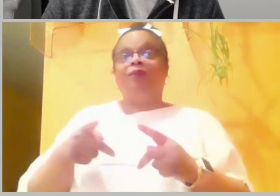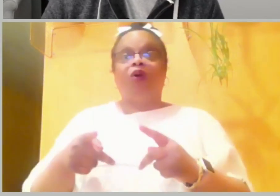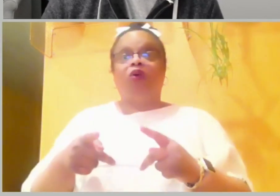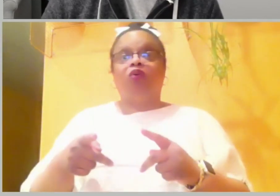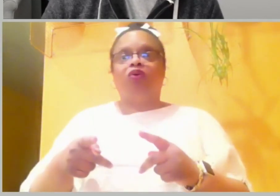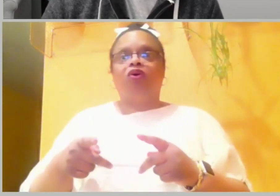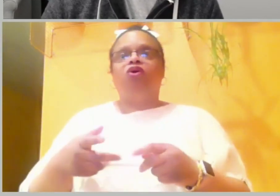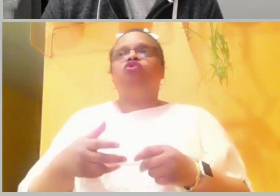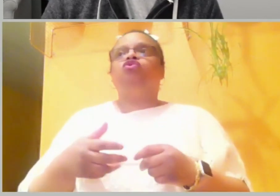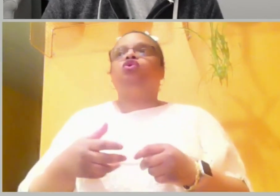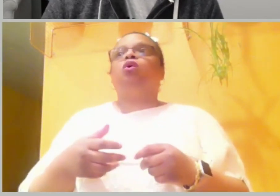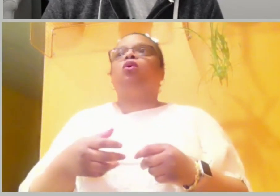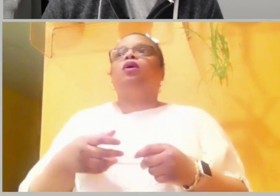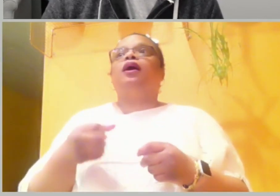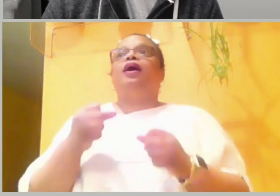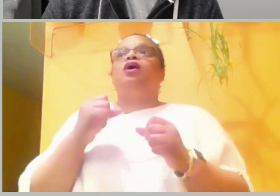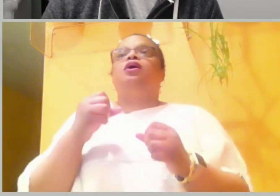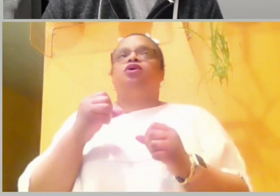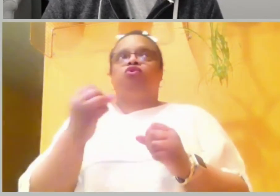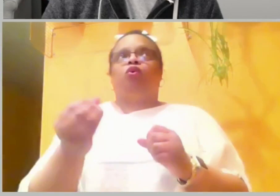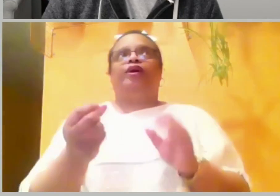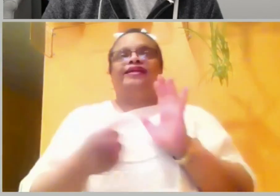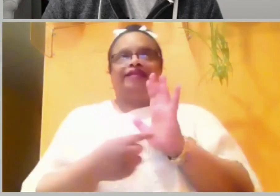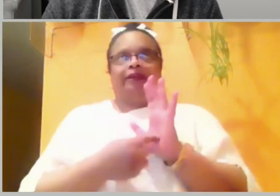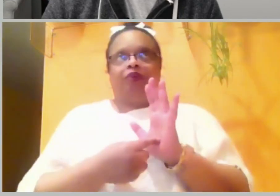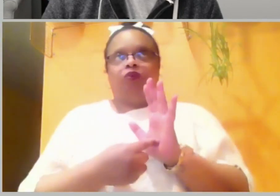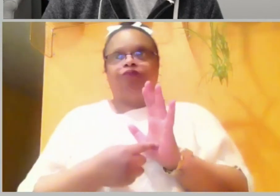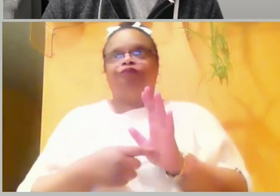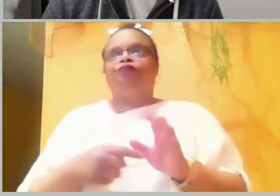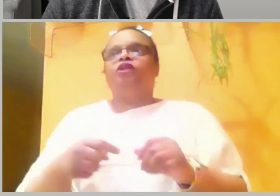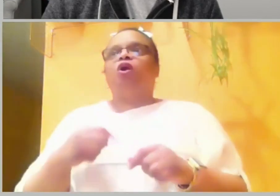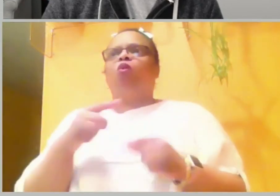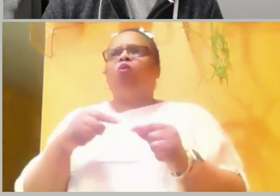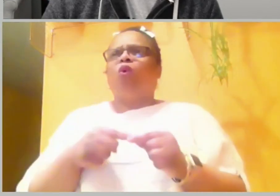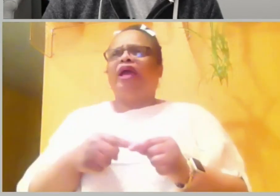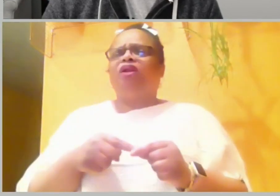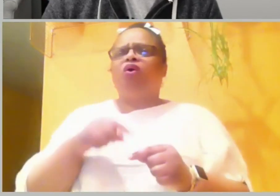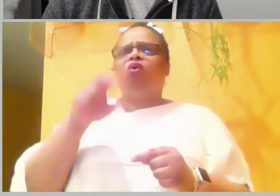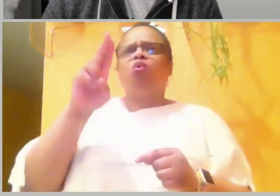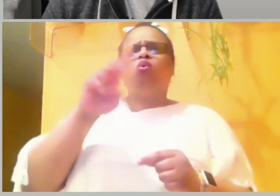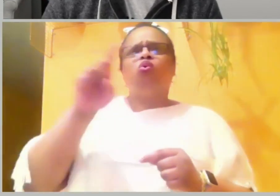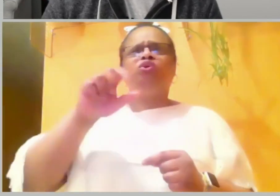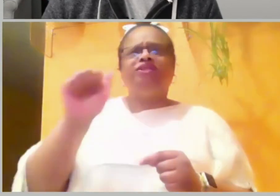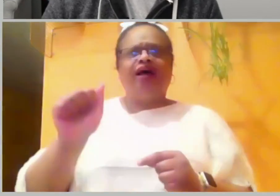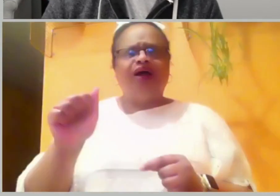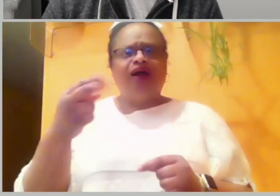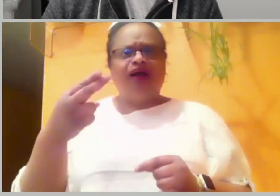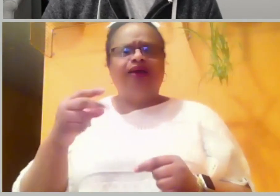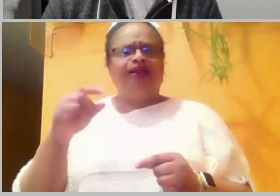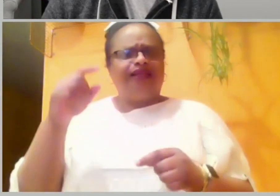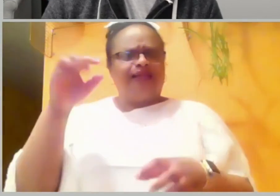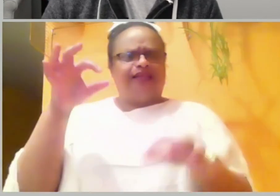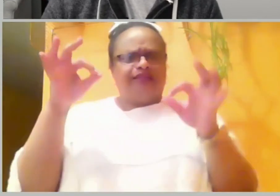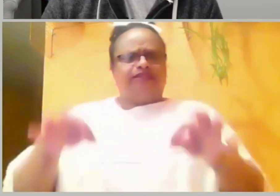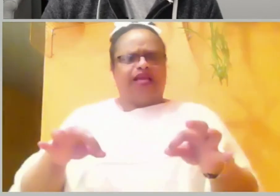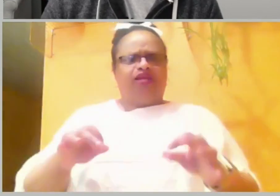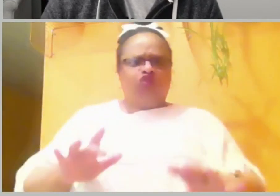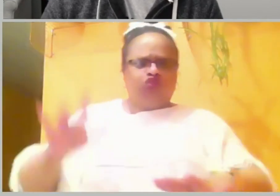David knew the Ark was to be carried by the Levites on poles, and yet he chose for his men to push it on a cart.